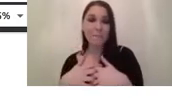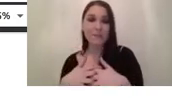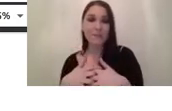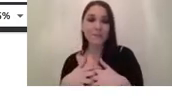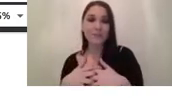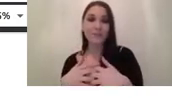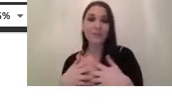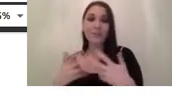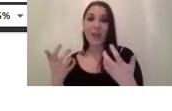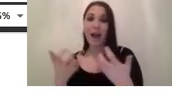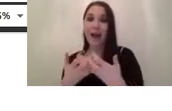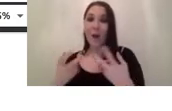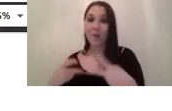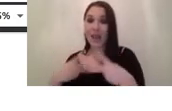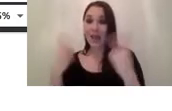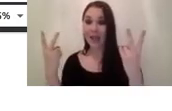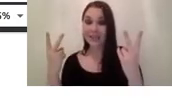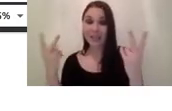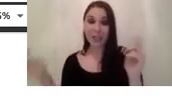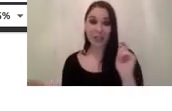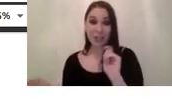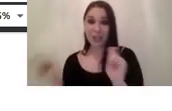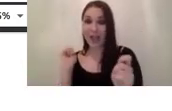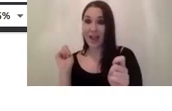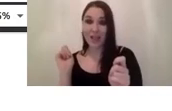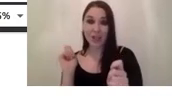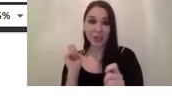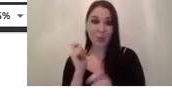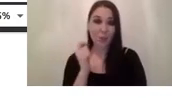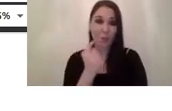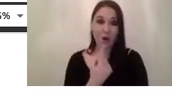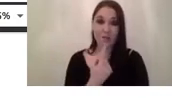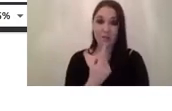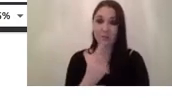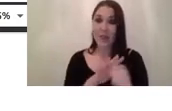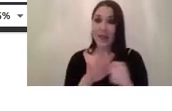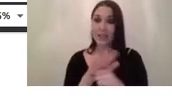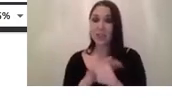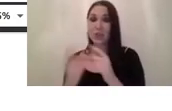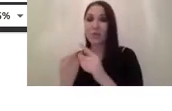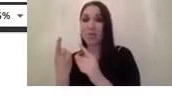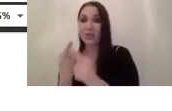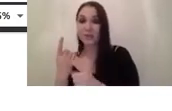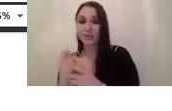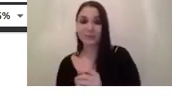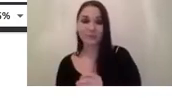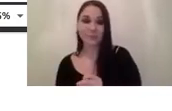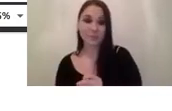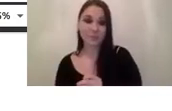conditions can actually change so drastically from one uh from one place to the other um